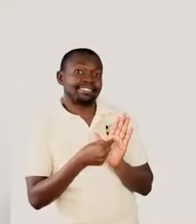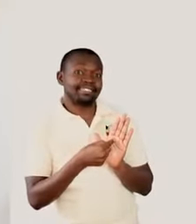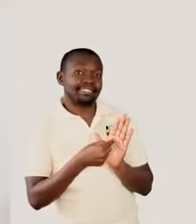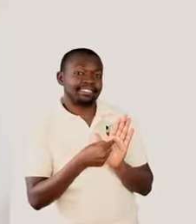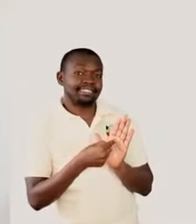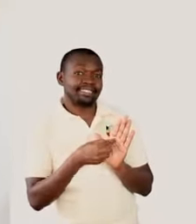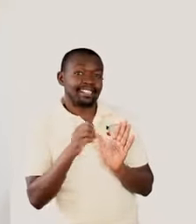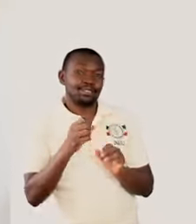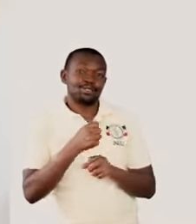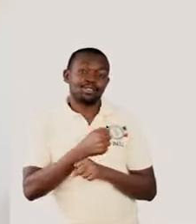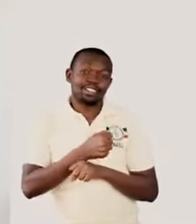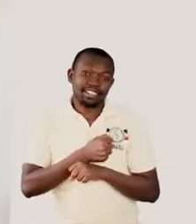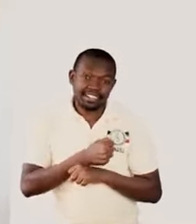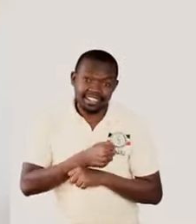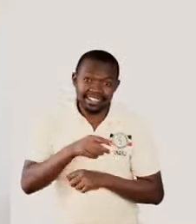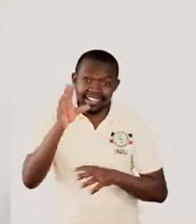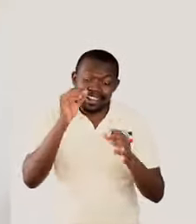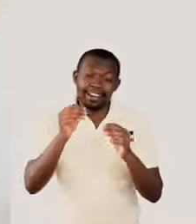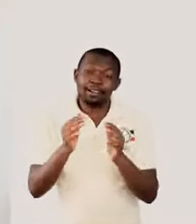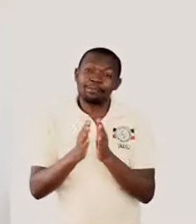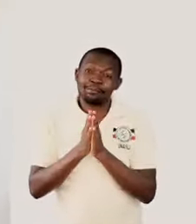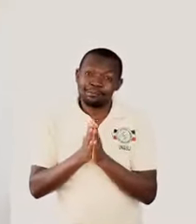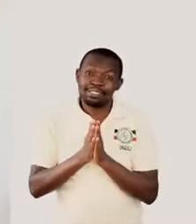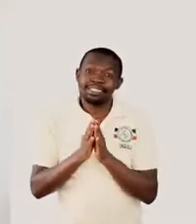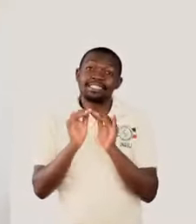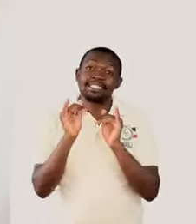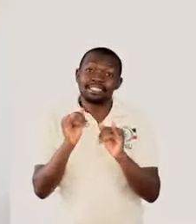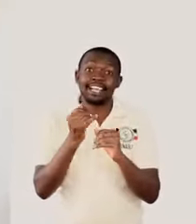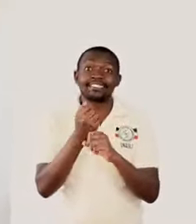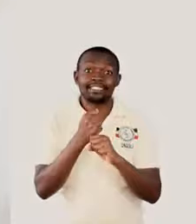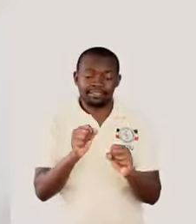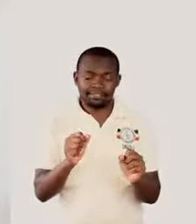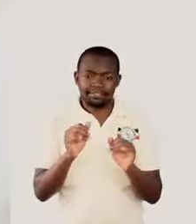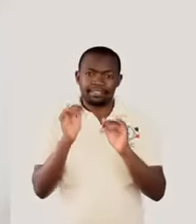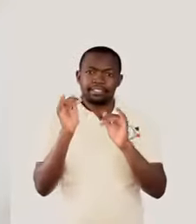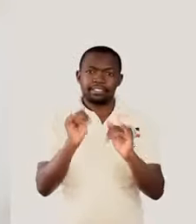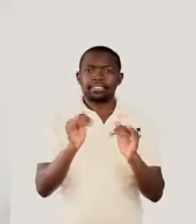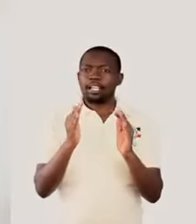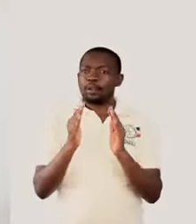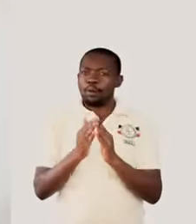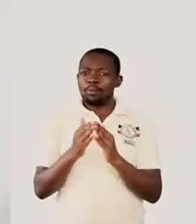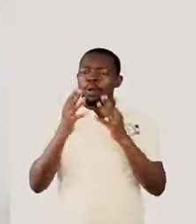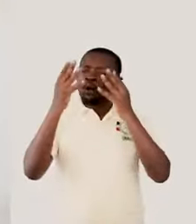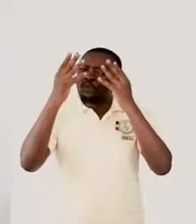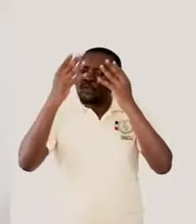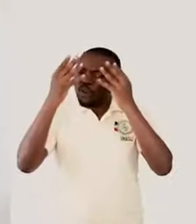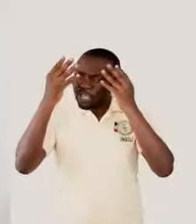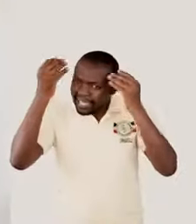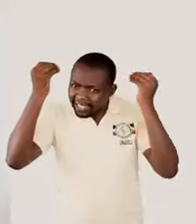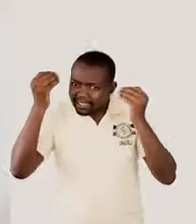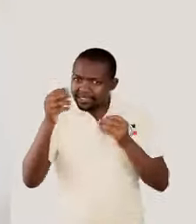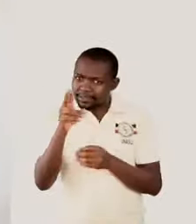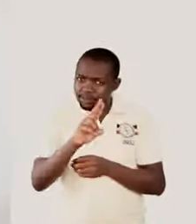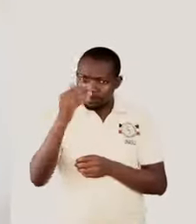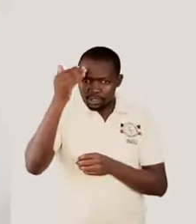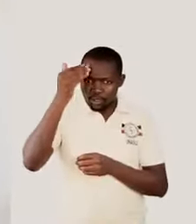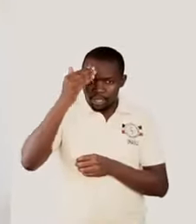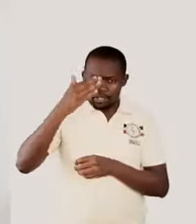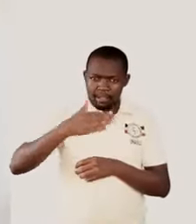So dear learner, please stay safe, stay home, and don't forget to use our knowledge of chemistry